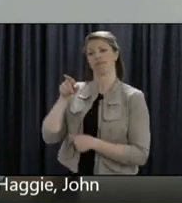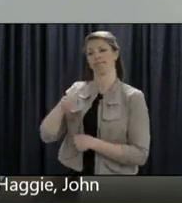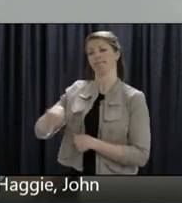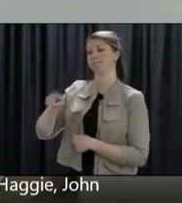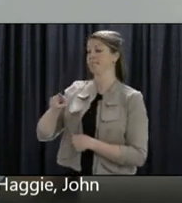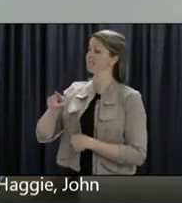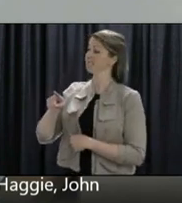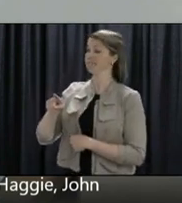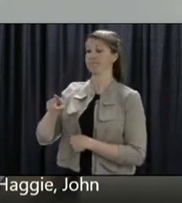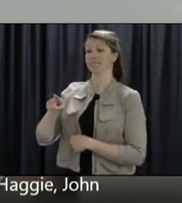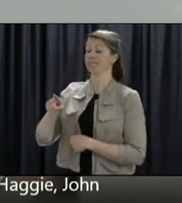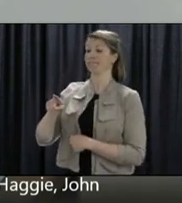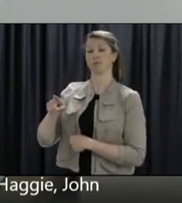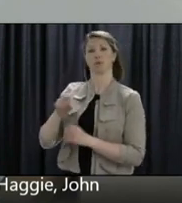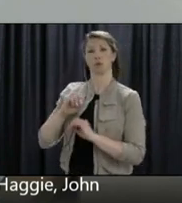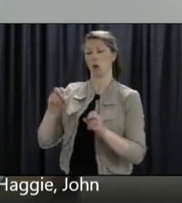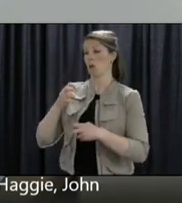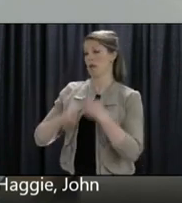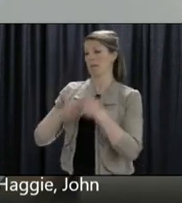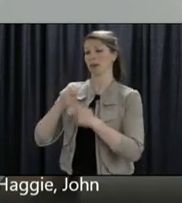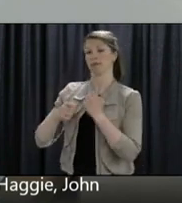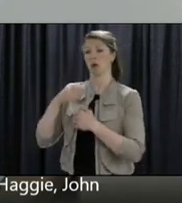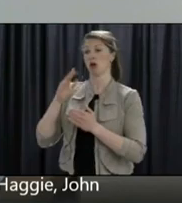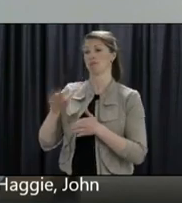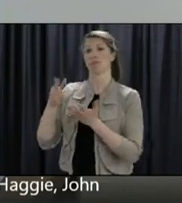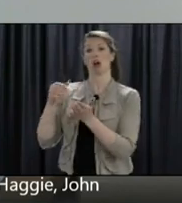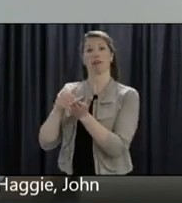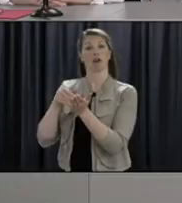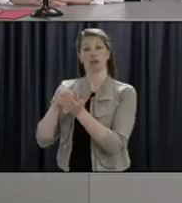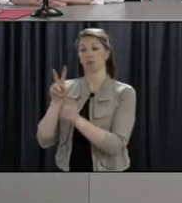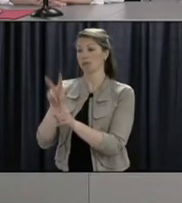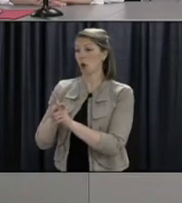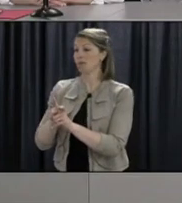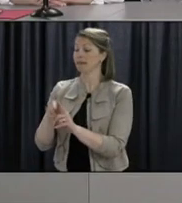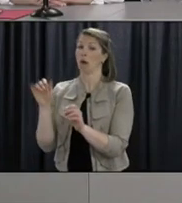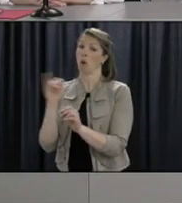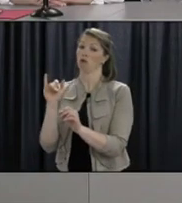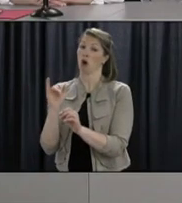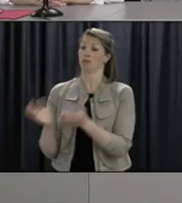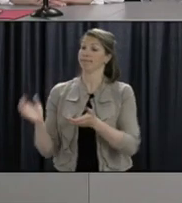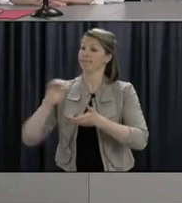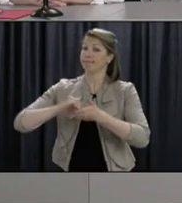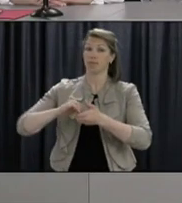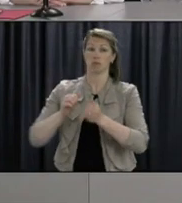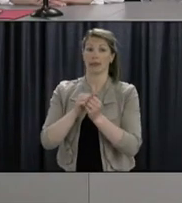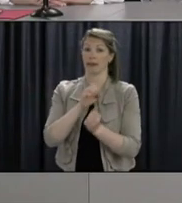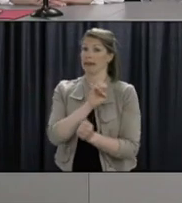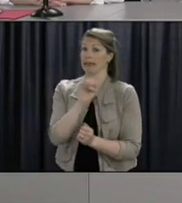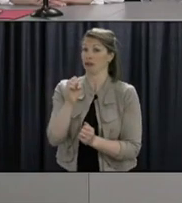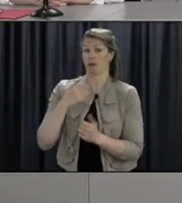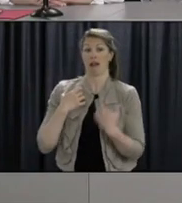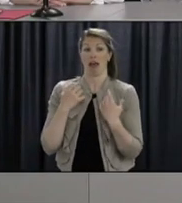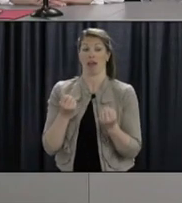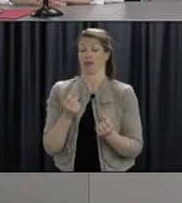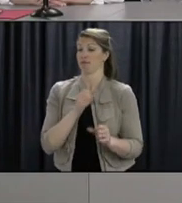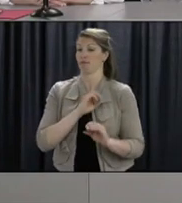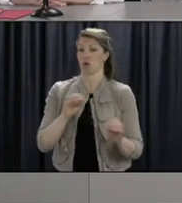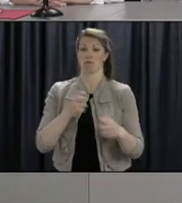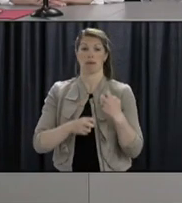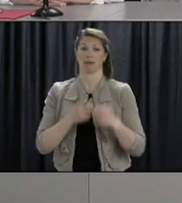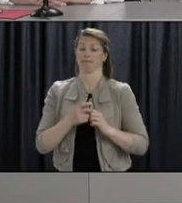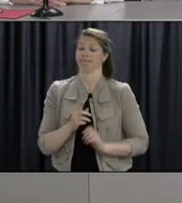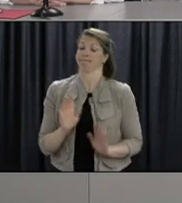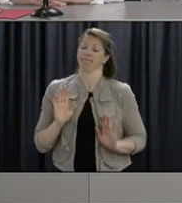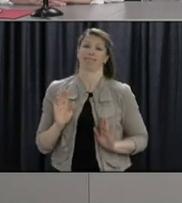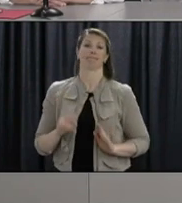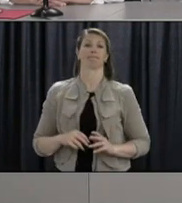no difficulties in adhering to that. Thank you. Our next questions are from Alison King of the OCM News.